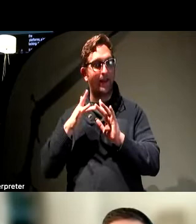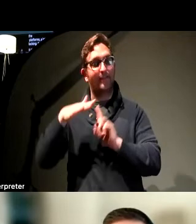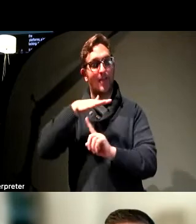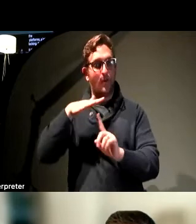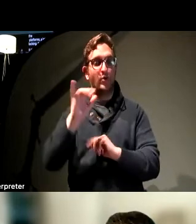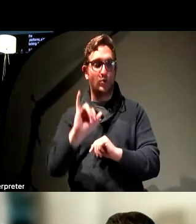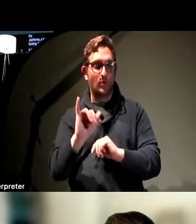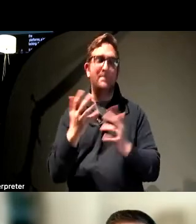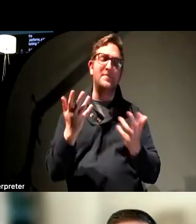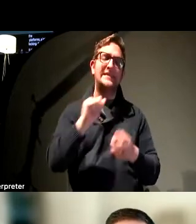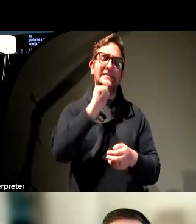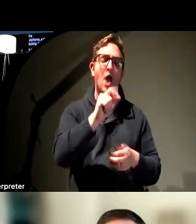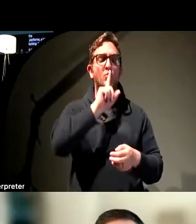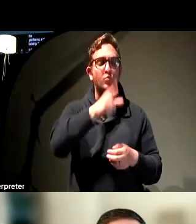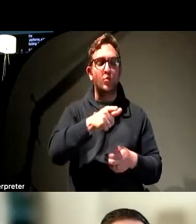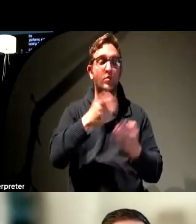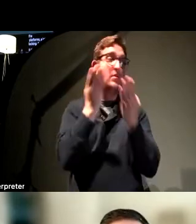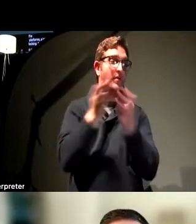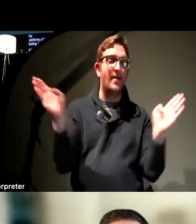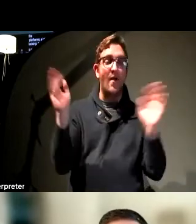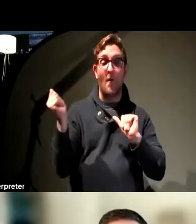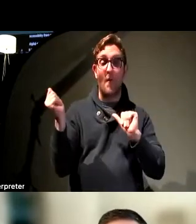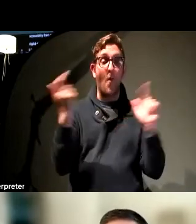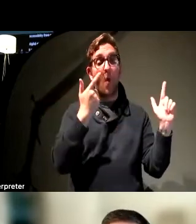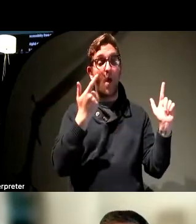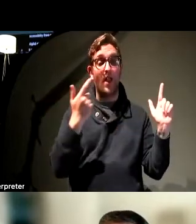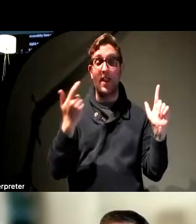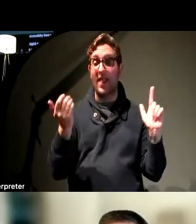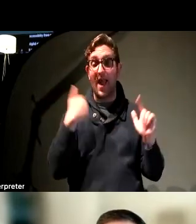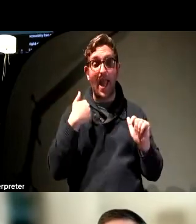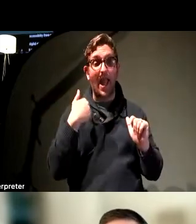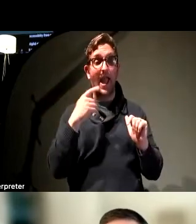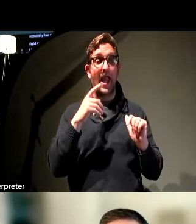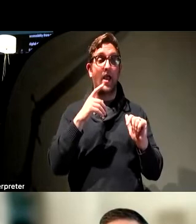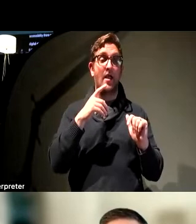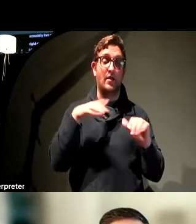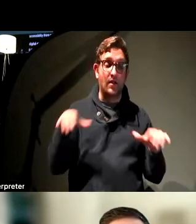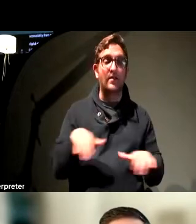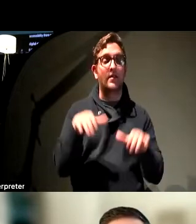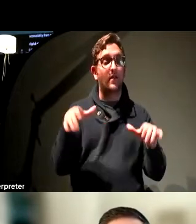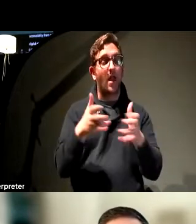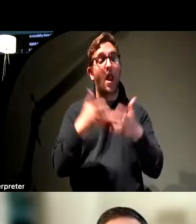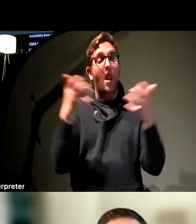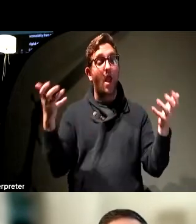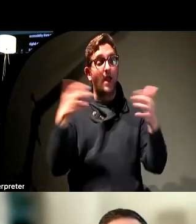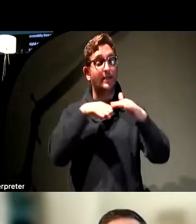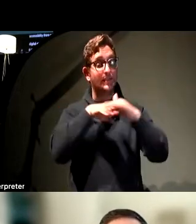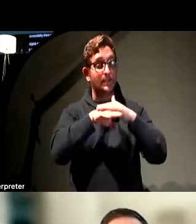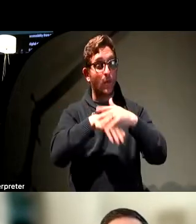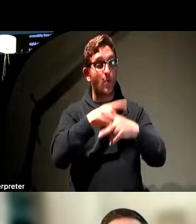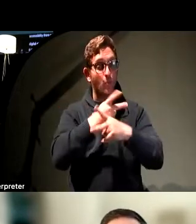board. Not every single entity out there has really taken a lot of strides to make a more accessible product, but